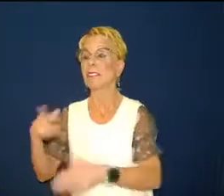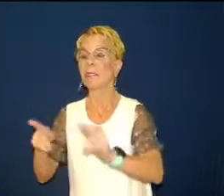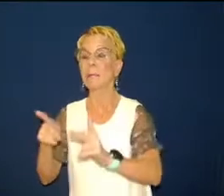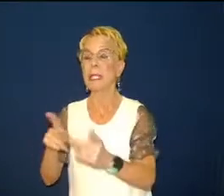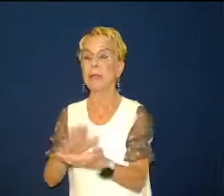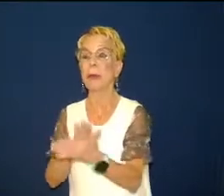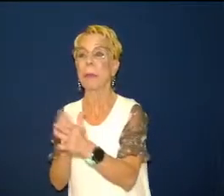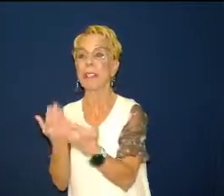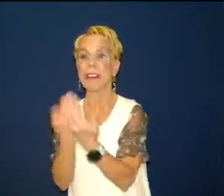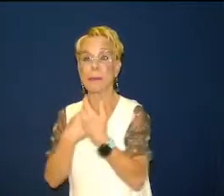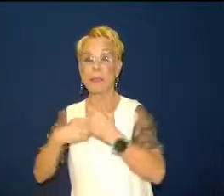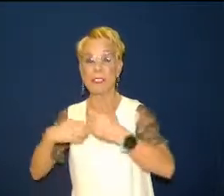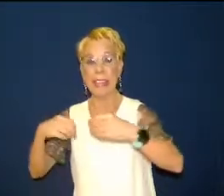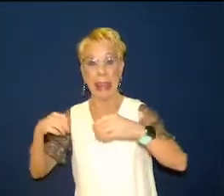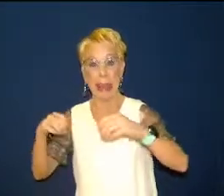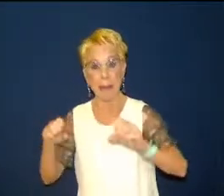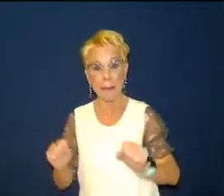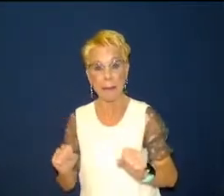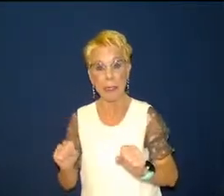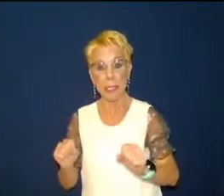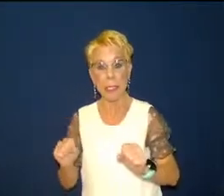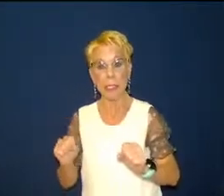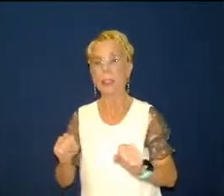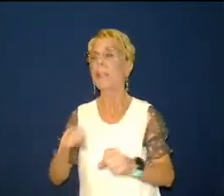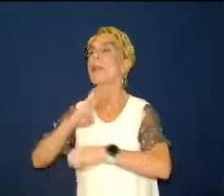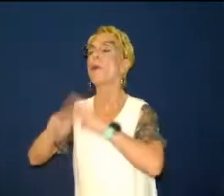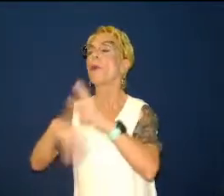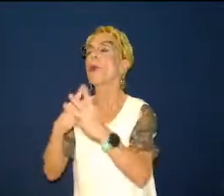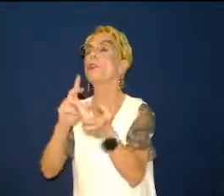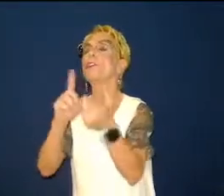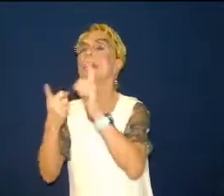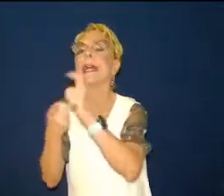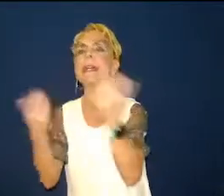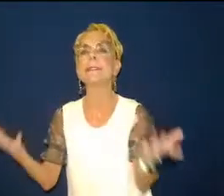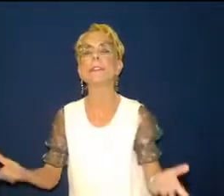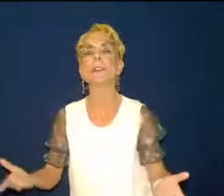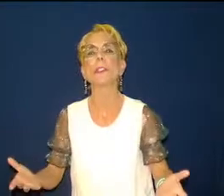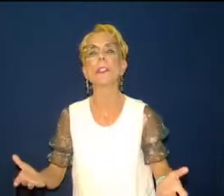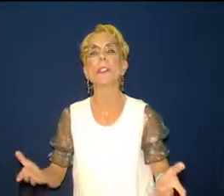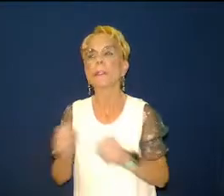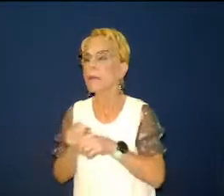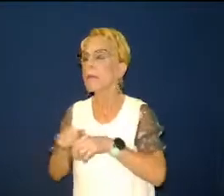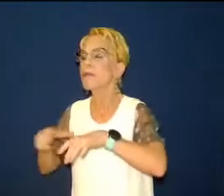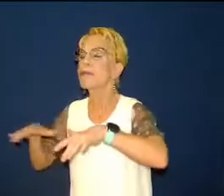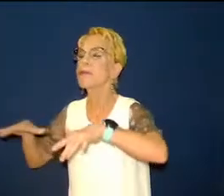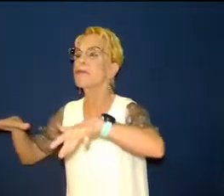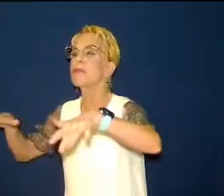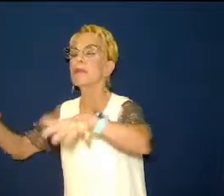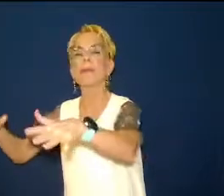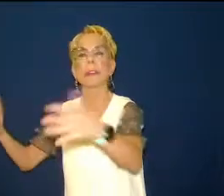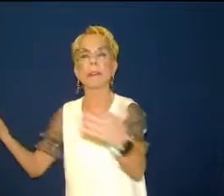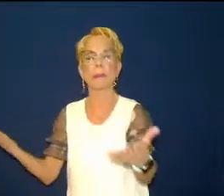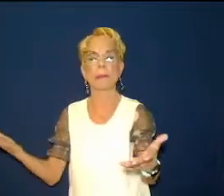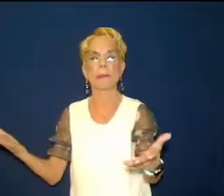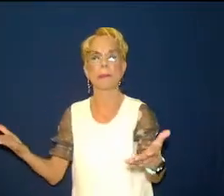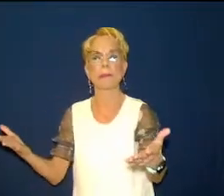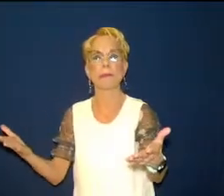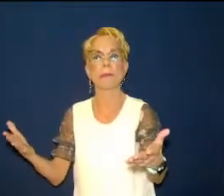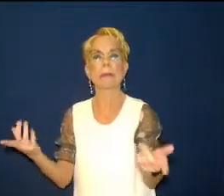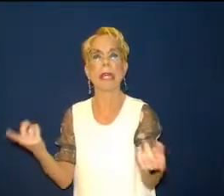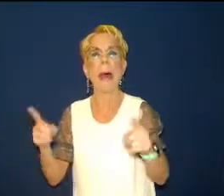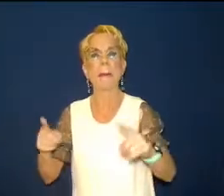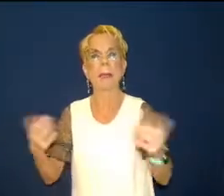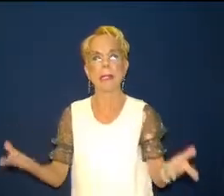not happening in a declining church guess what all those millions and billions of people out there aren't hearing the gospel the transforming life that christ offers